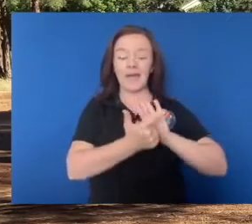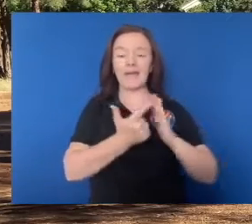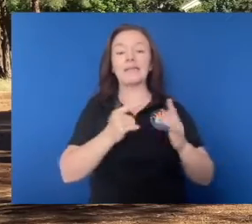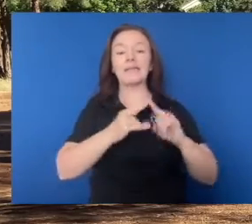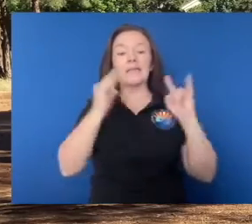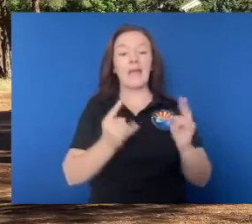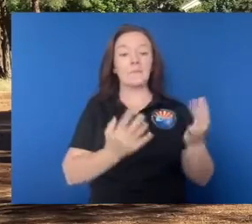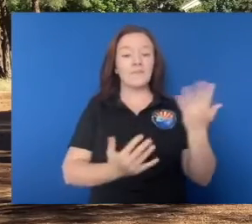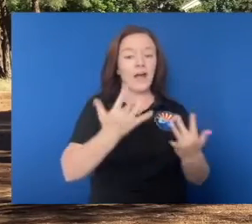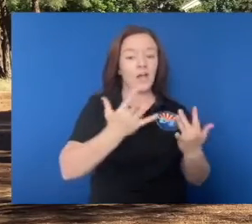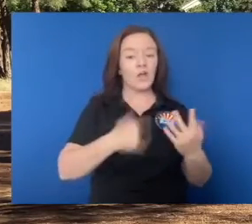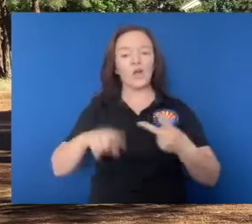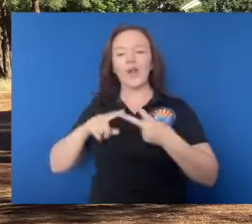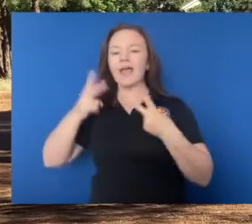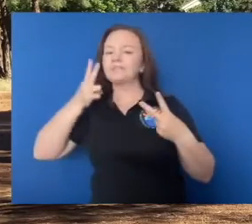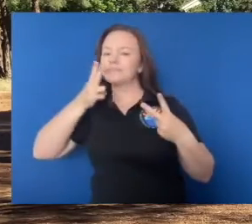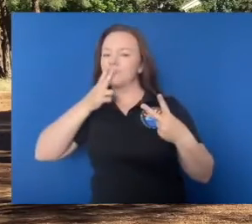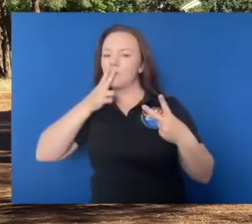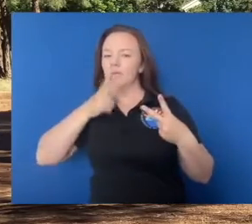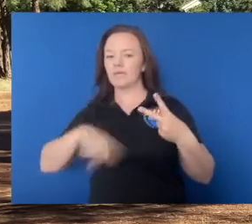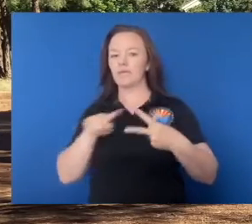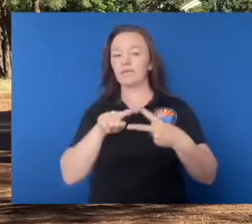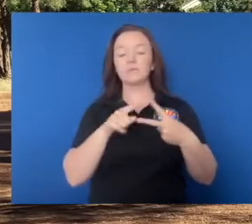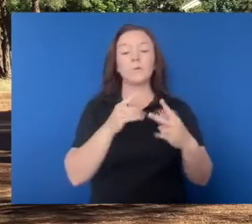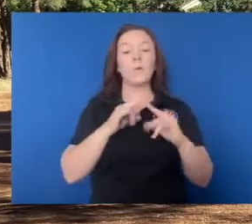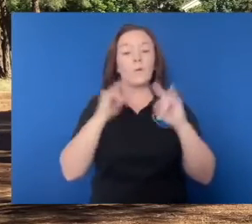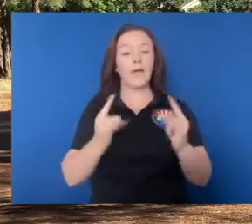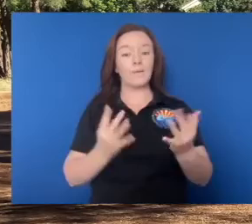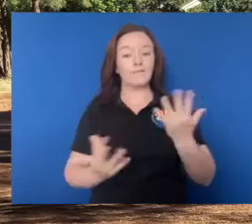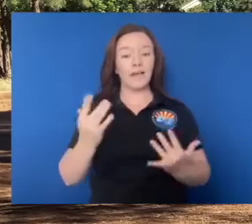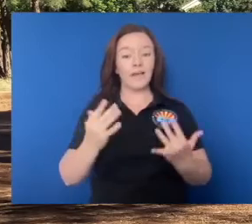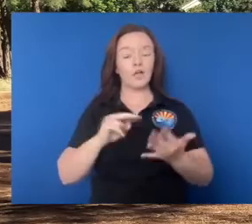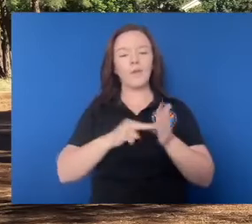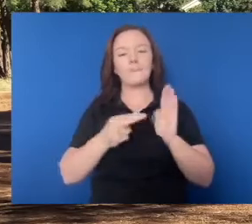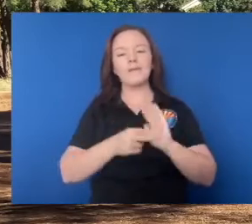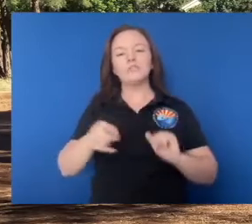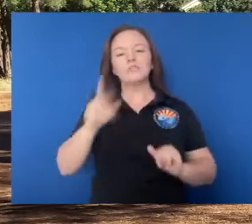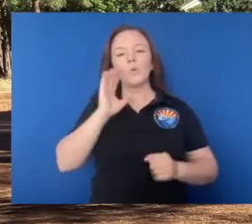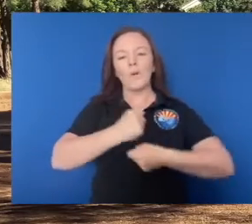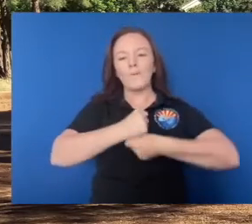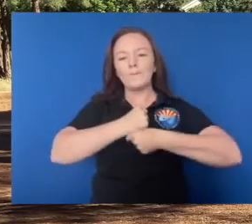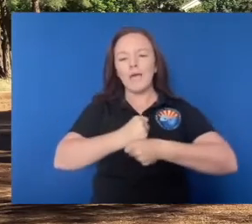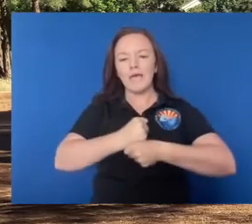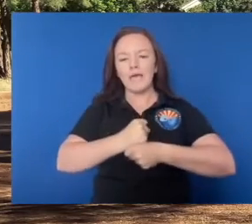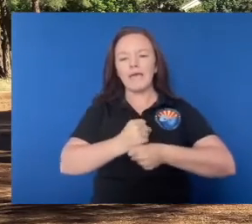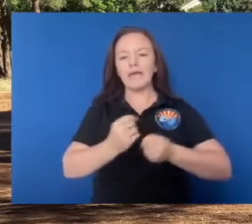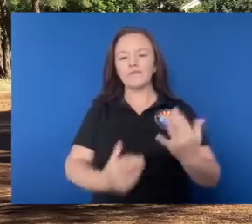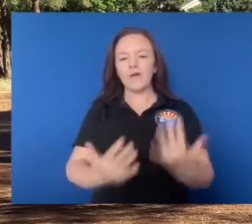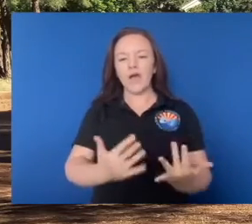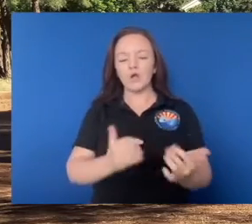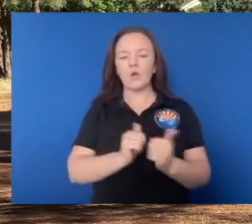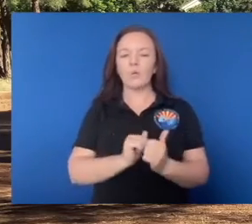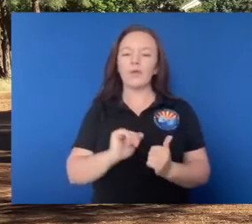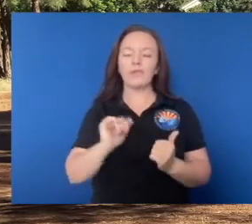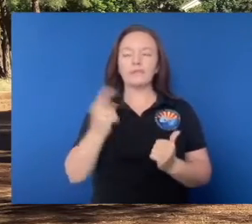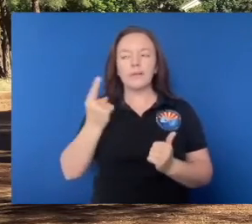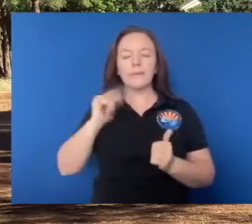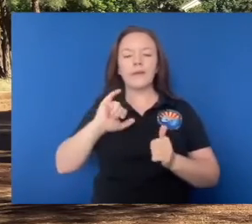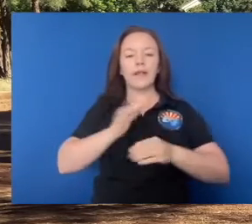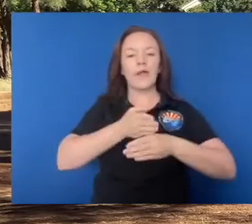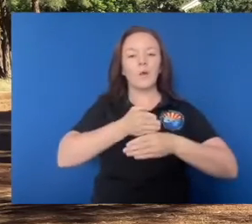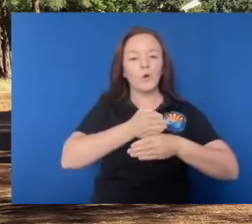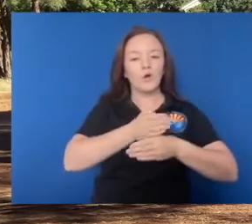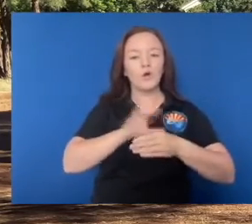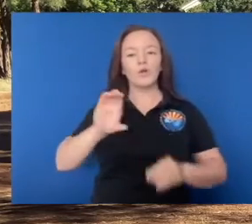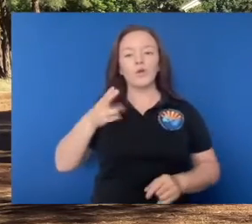campfire, I'm talking about a fire that somebody would build with some kind of combustible material, whether that be wood, charcoal,